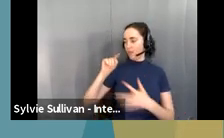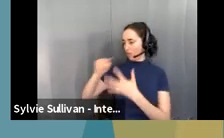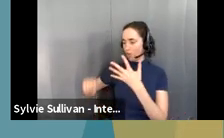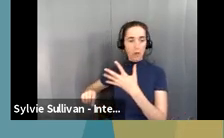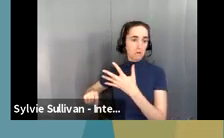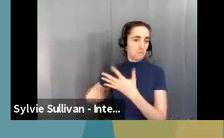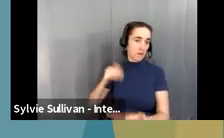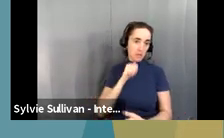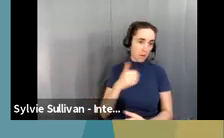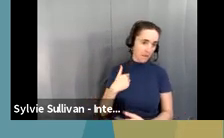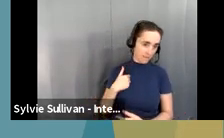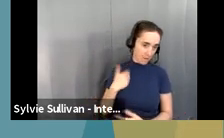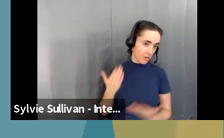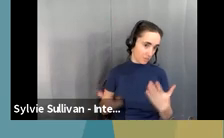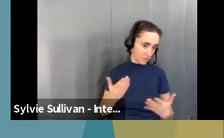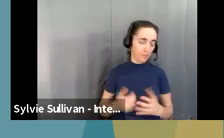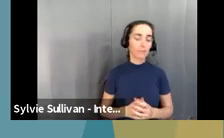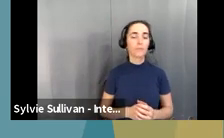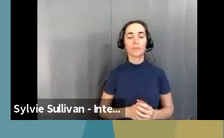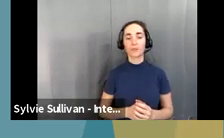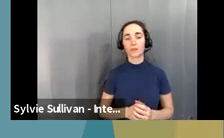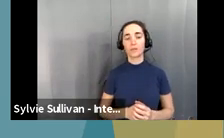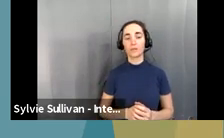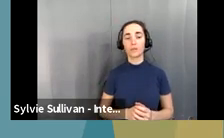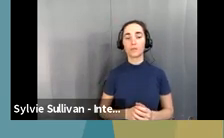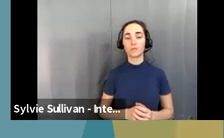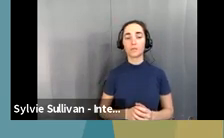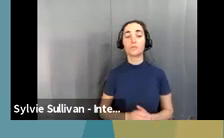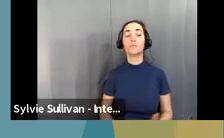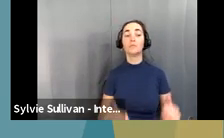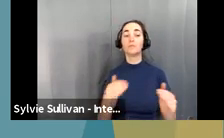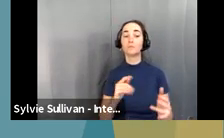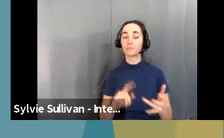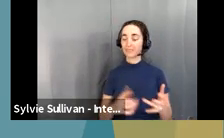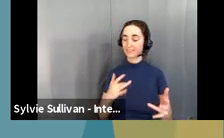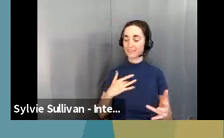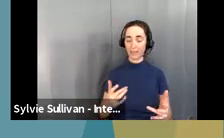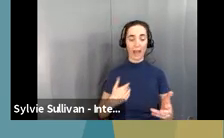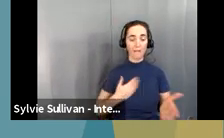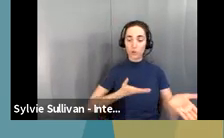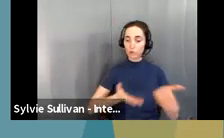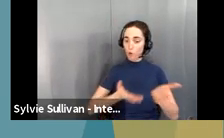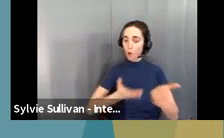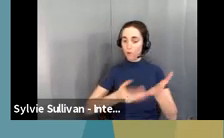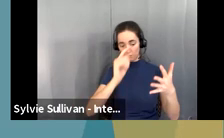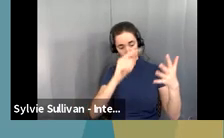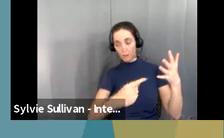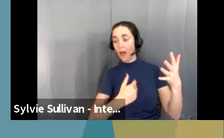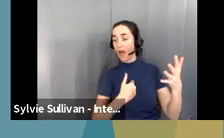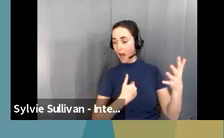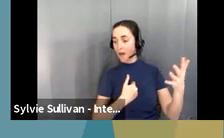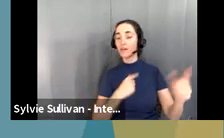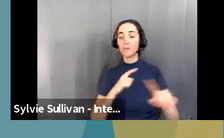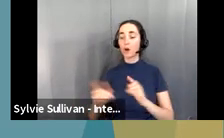Um, and, and we know that the research says that the services are often underutilized by, um, specific